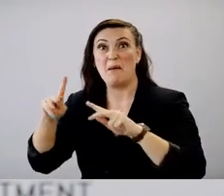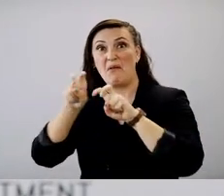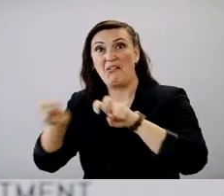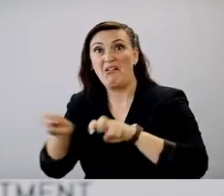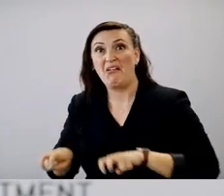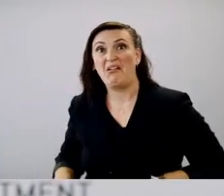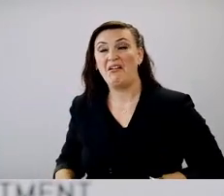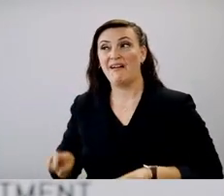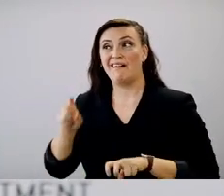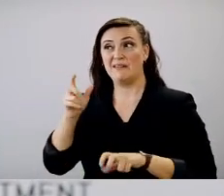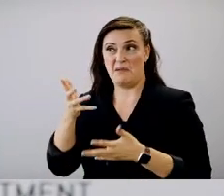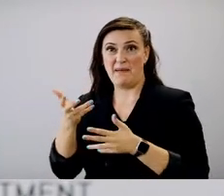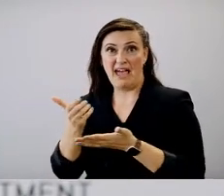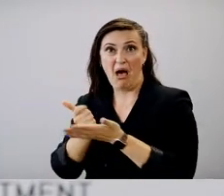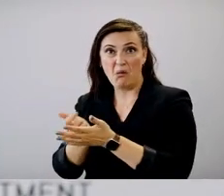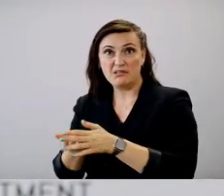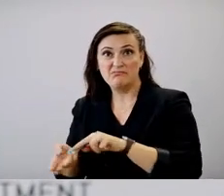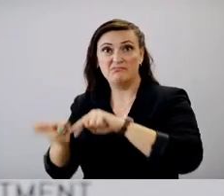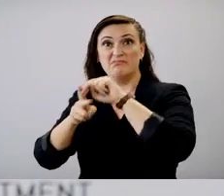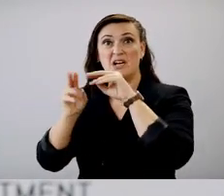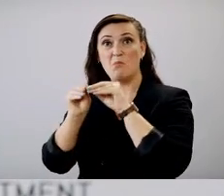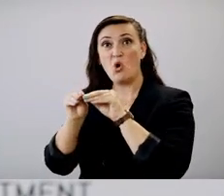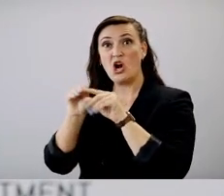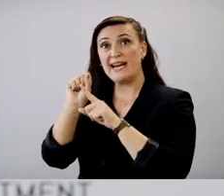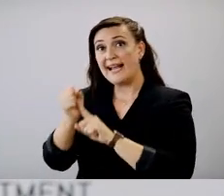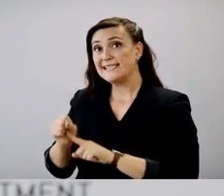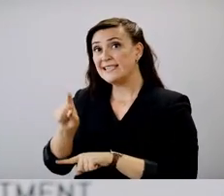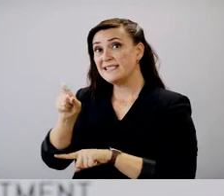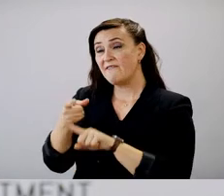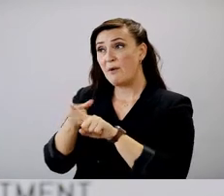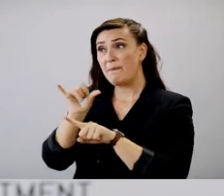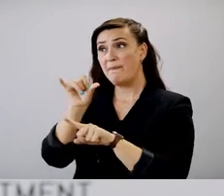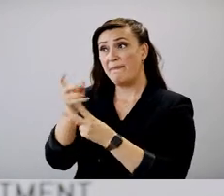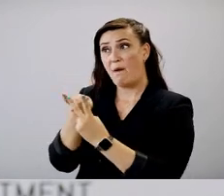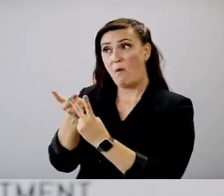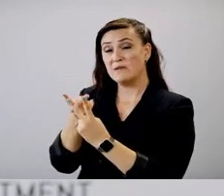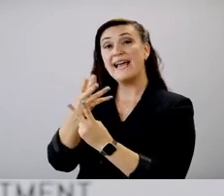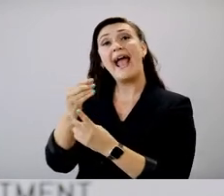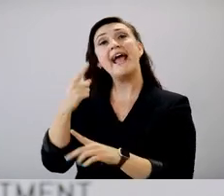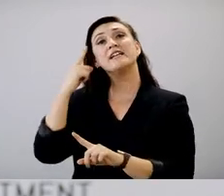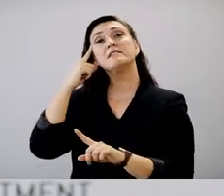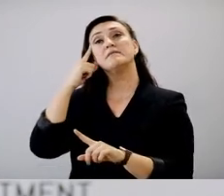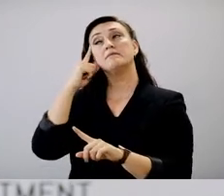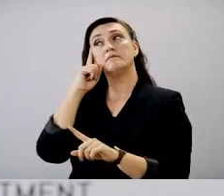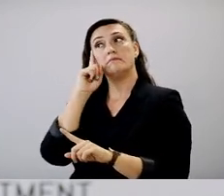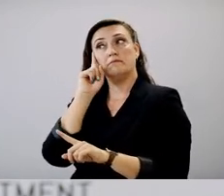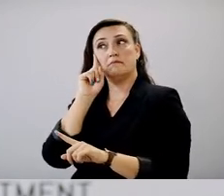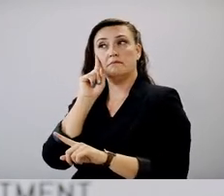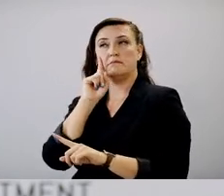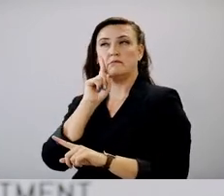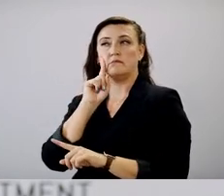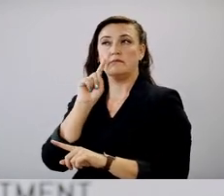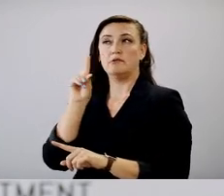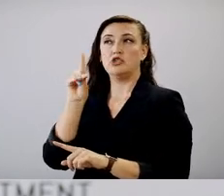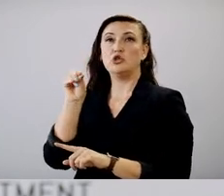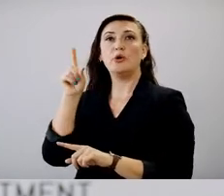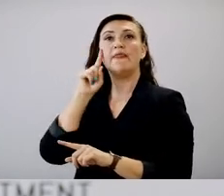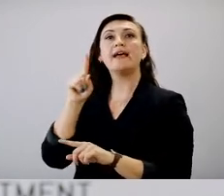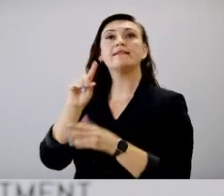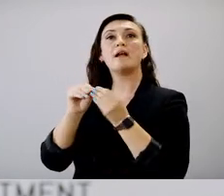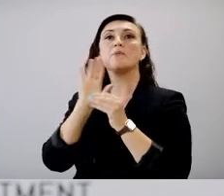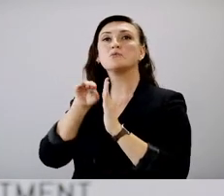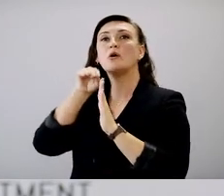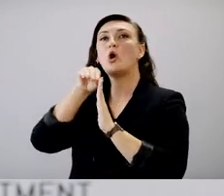help maybe to spike the number of cases? And do you think, do you foresee that they're going to be now going down?